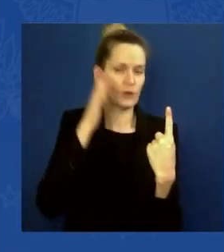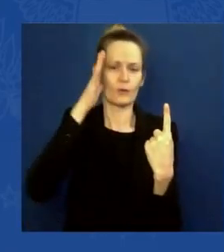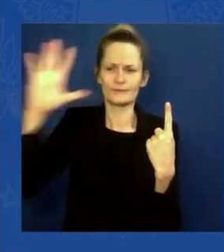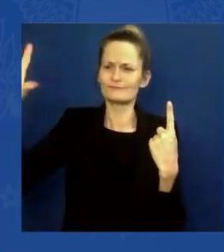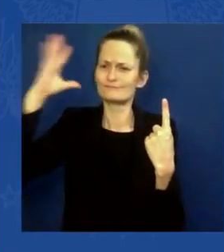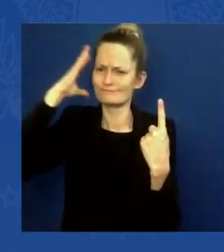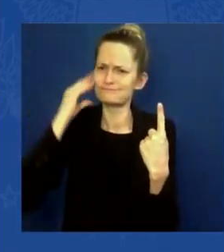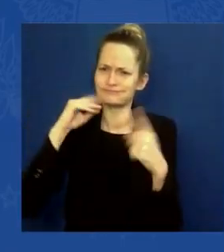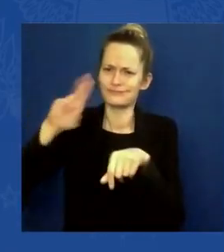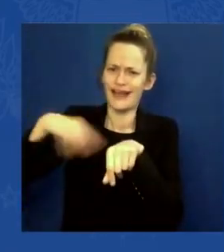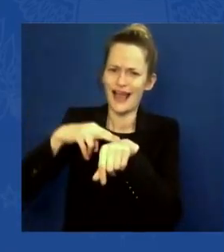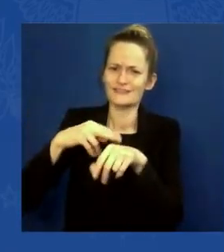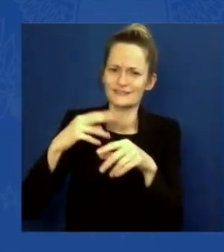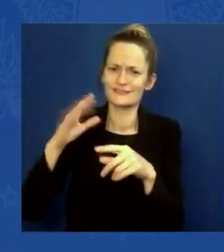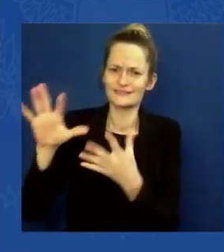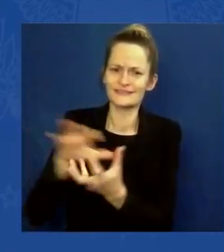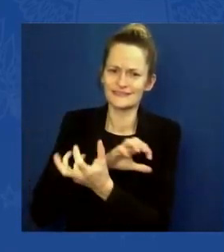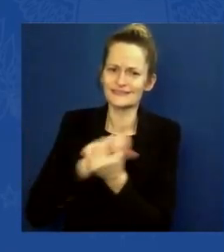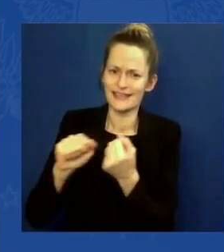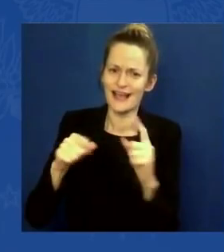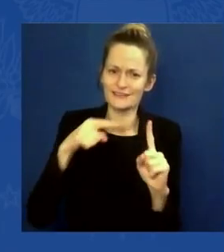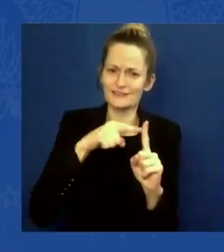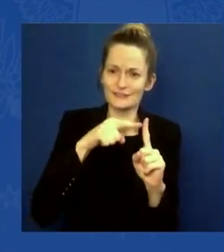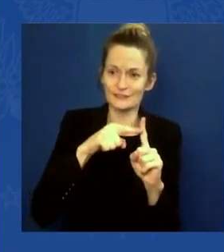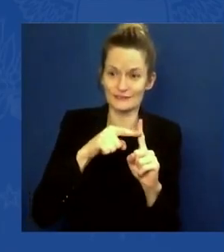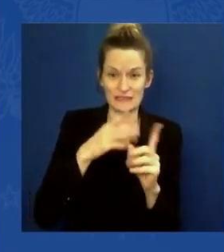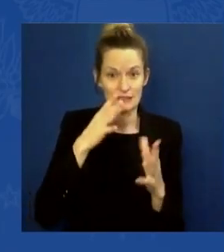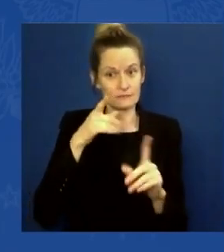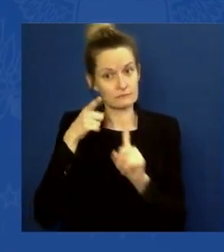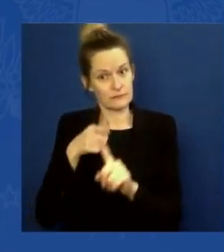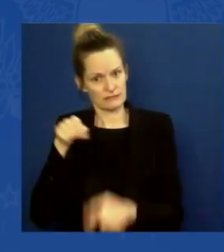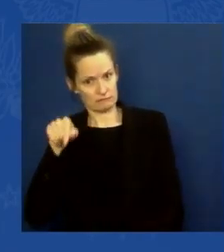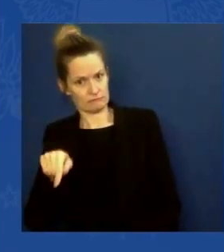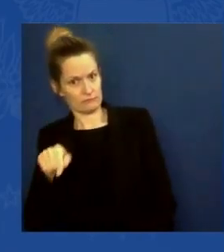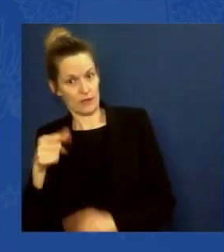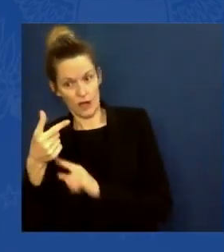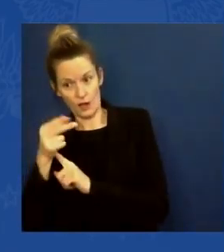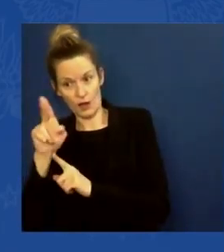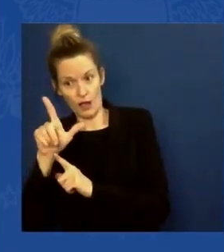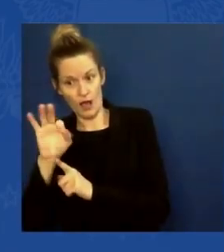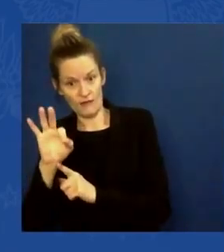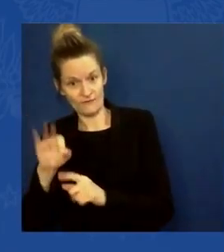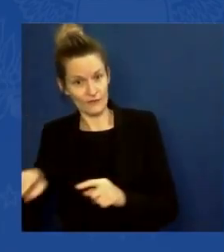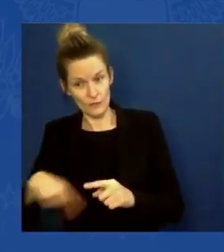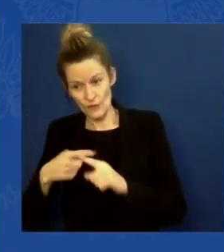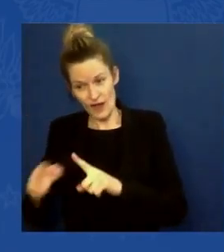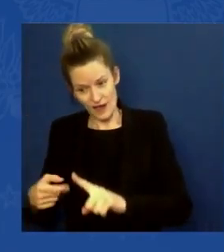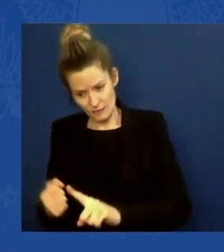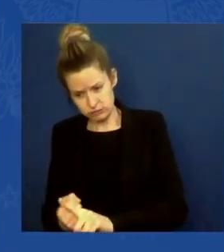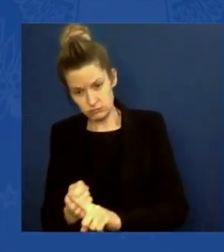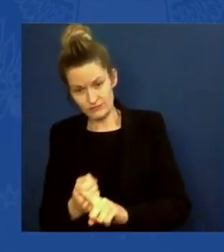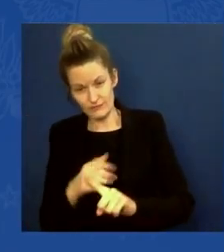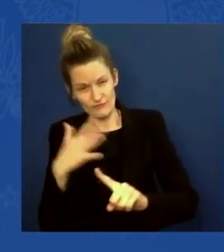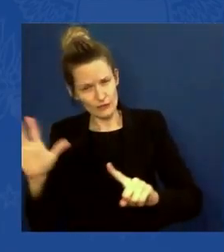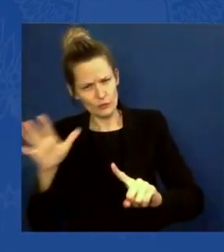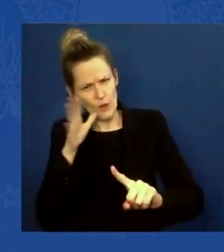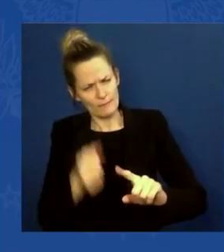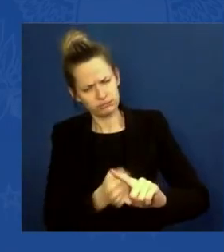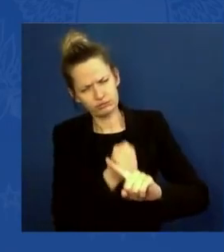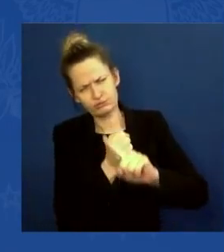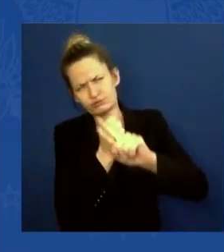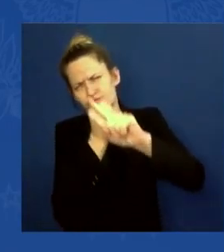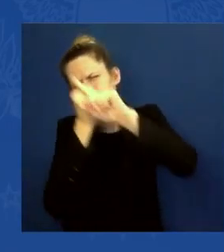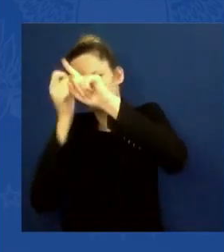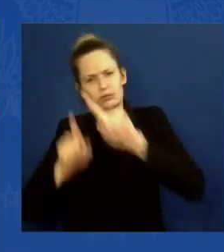this eastern seaboard. Wildfires threatening throughout the West and tearing it apart. Droughts and heat waves across the country devastating